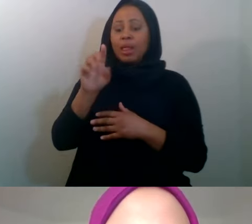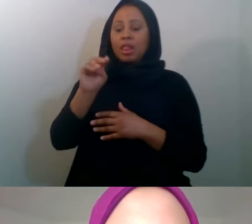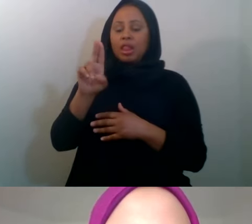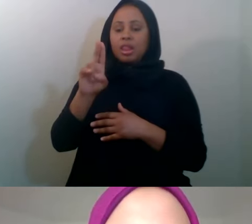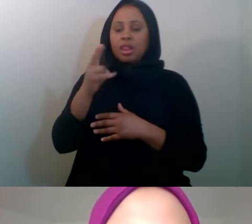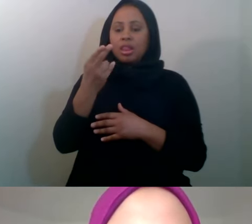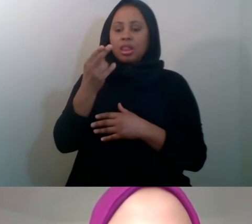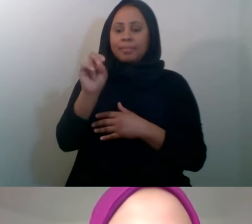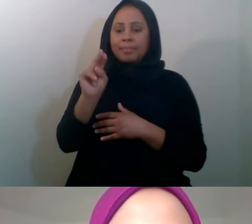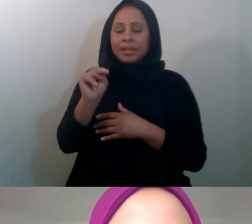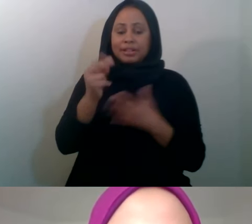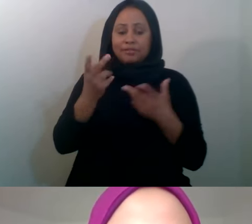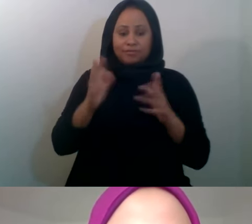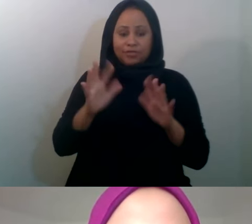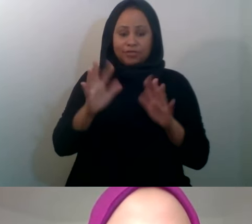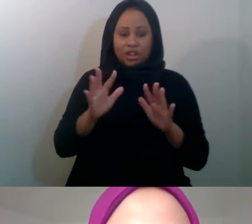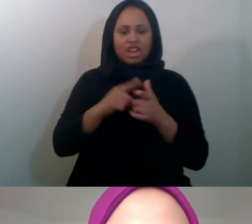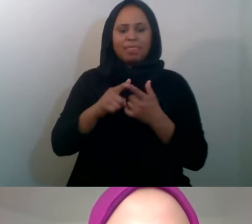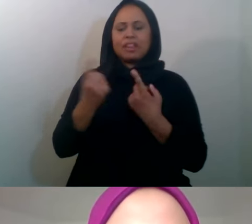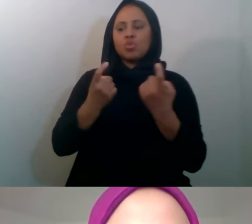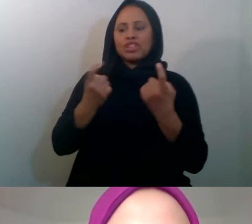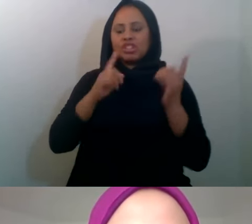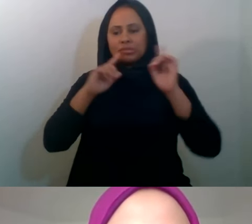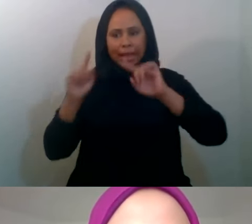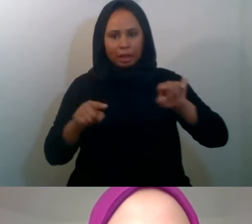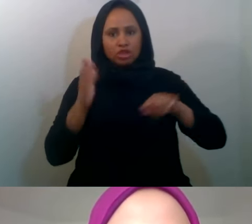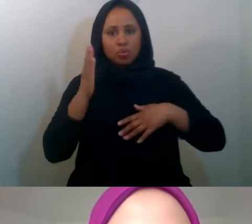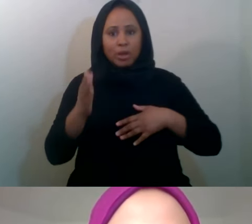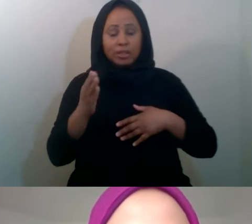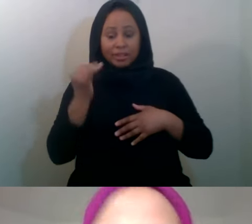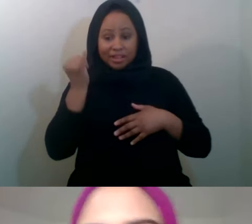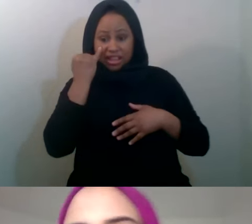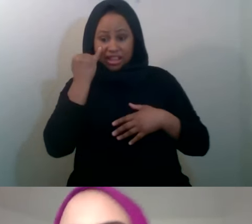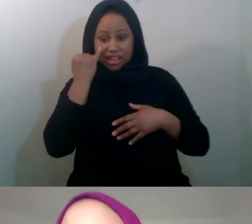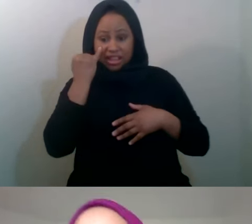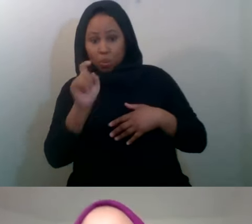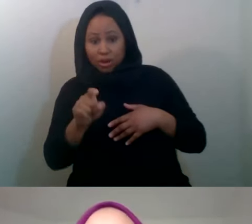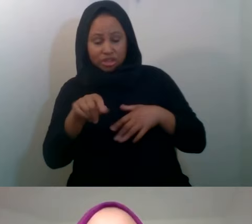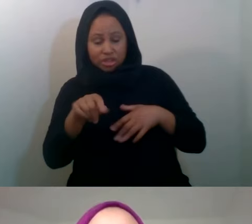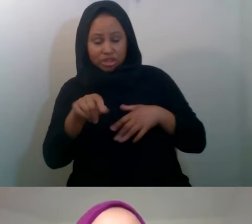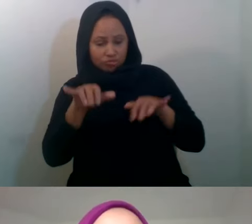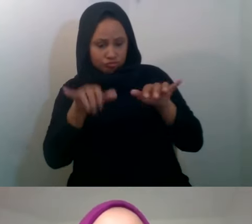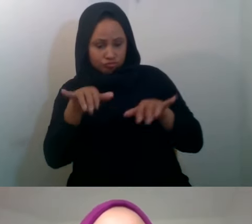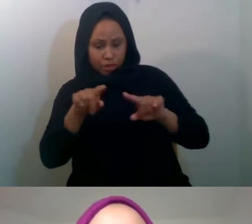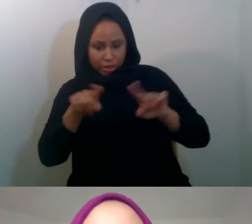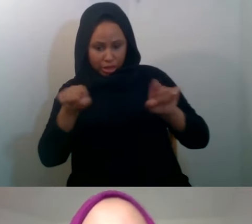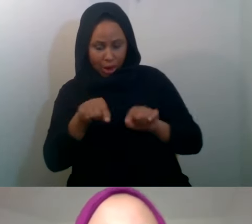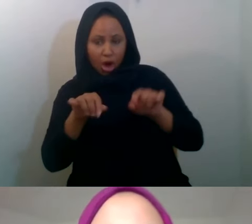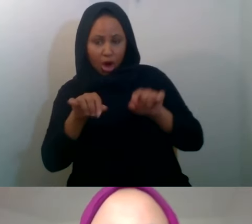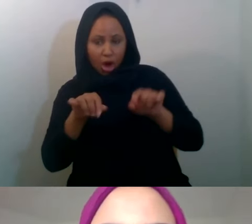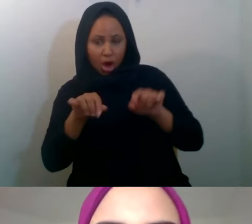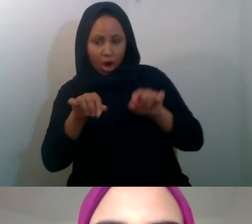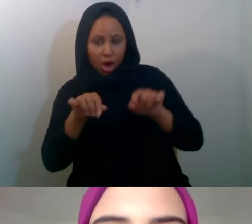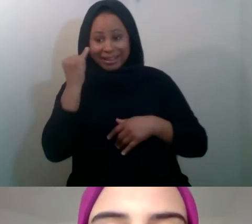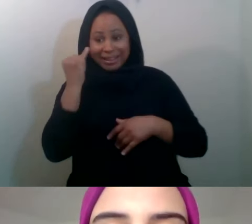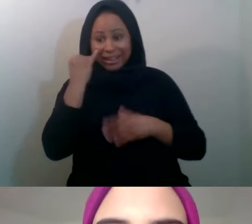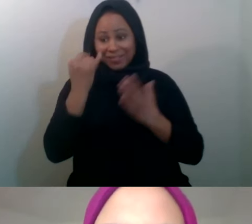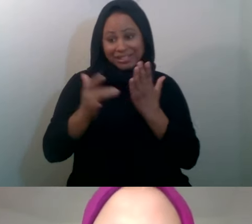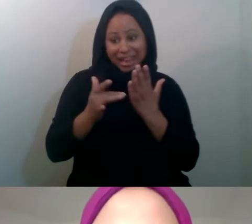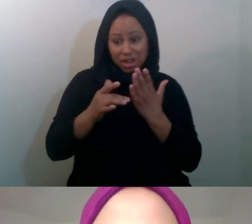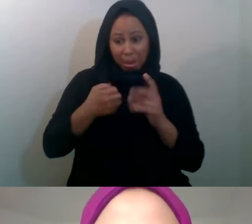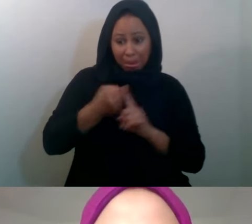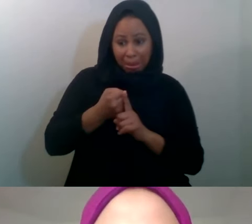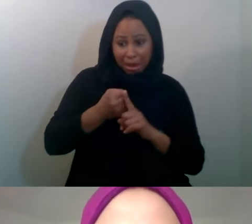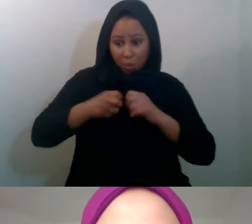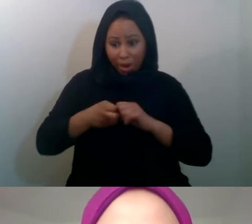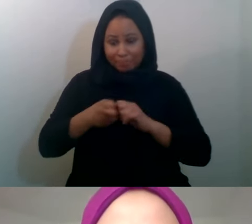&A. You can submit questions via the Q&A bar below. If you have any technical difficulties, please contact